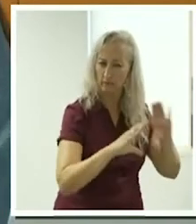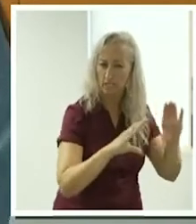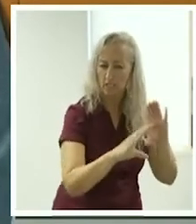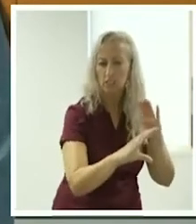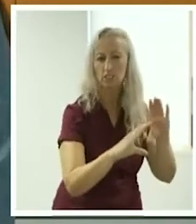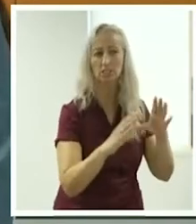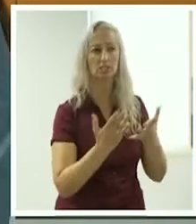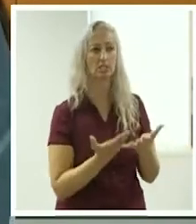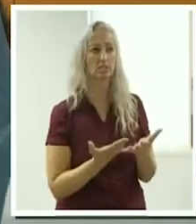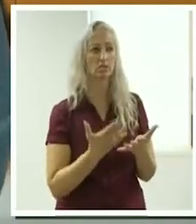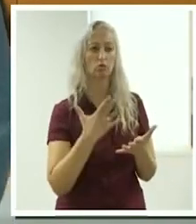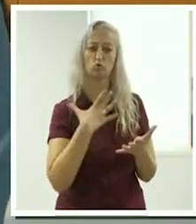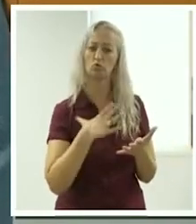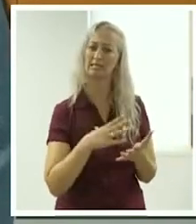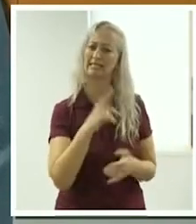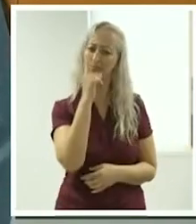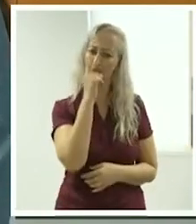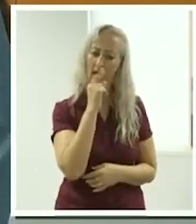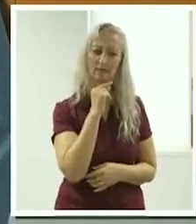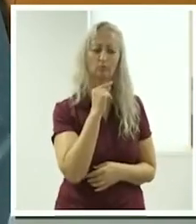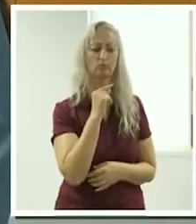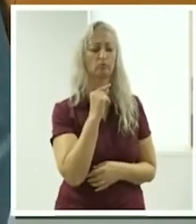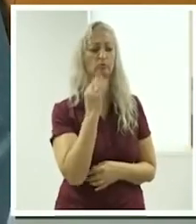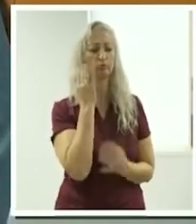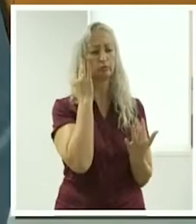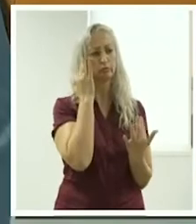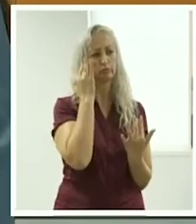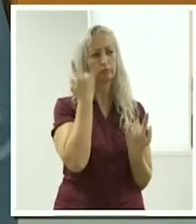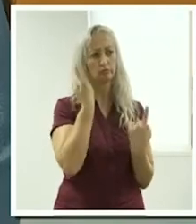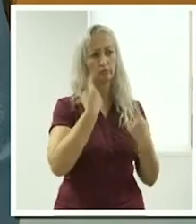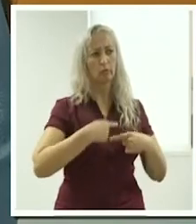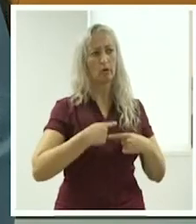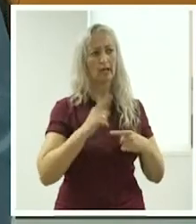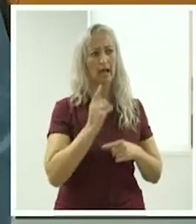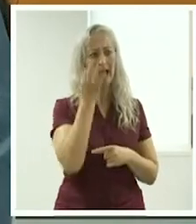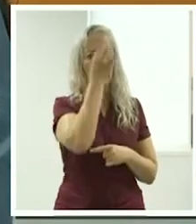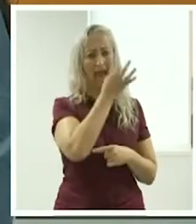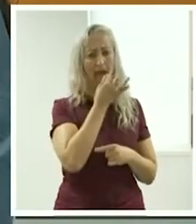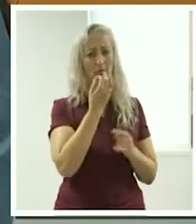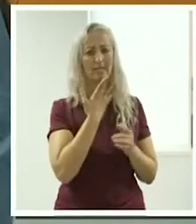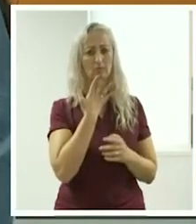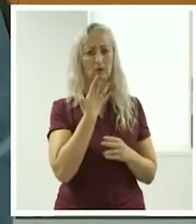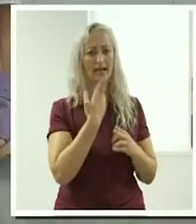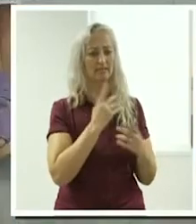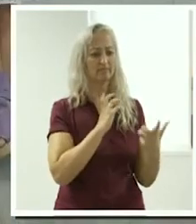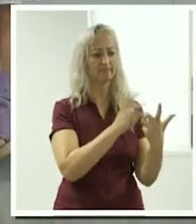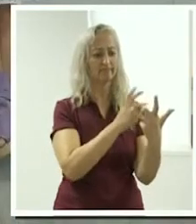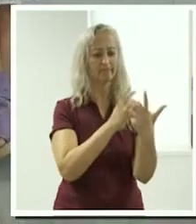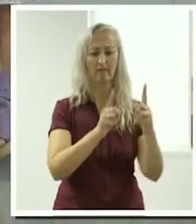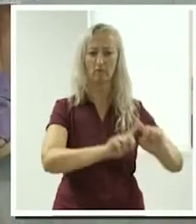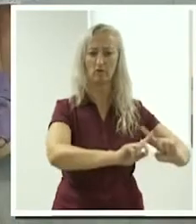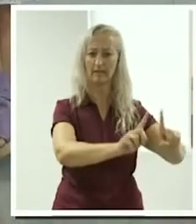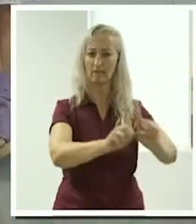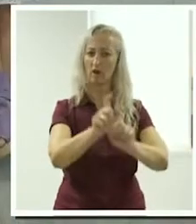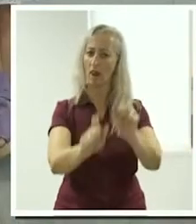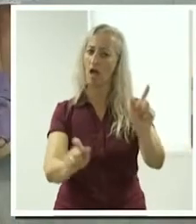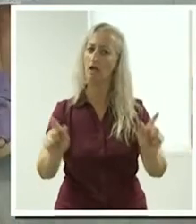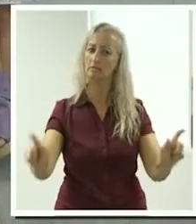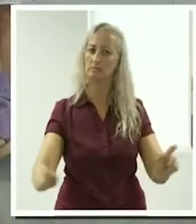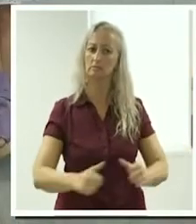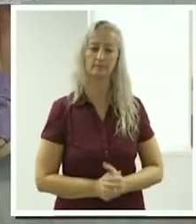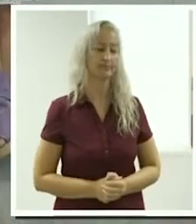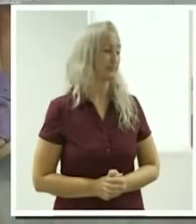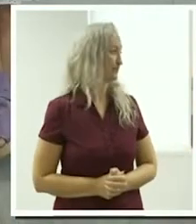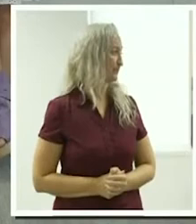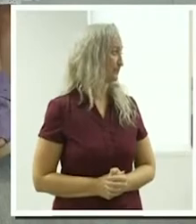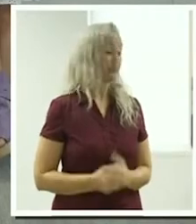you need to be able to think about that hourly rate at a different level. Okay. Another thing I just want to say, I've just done a